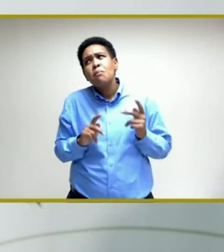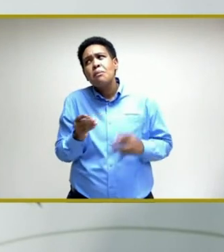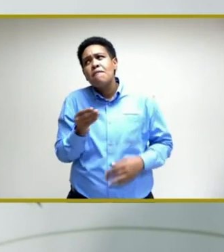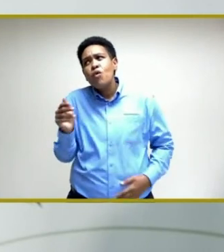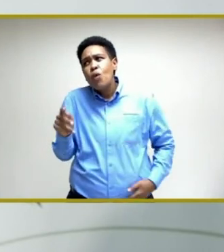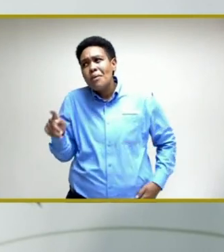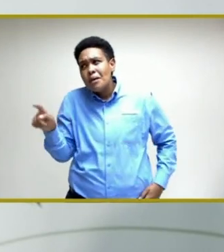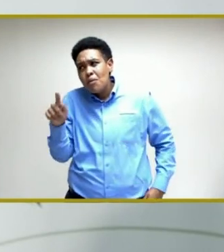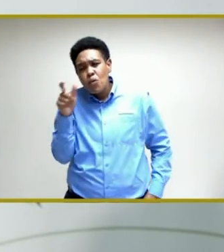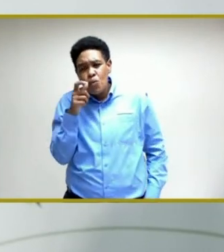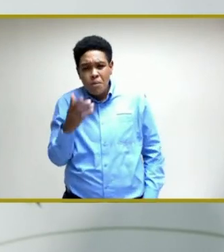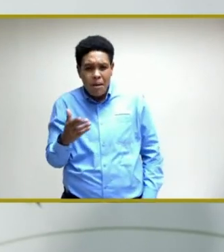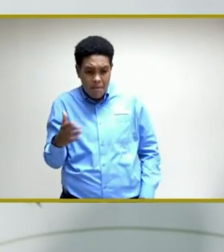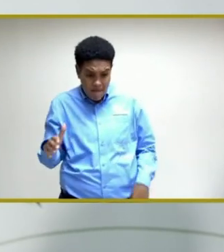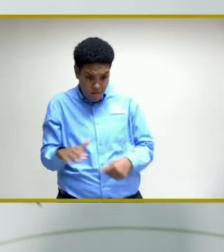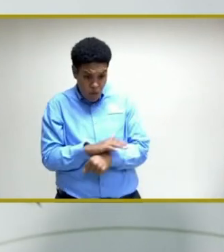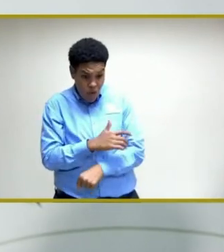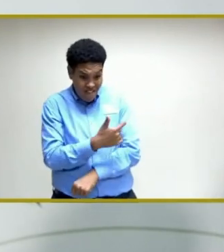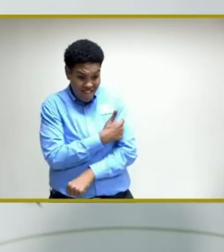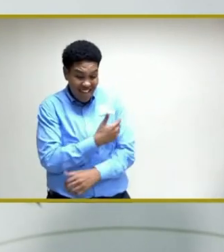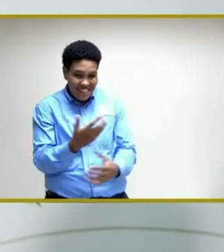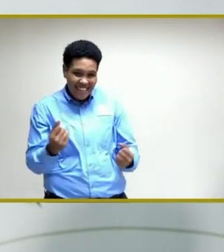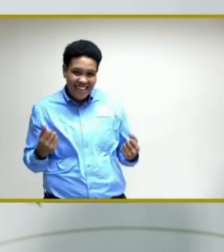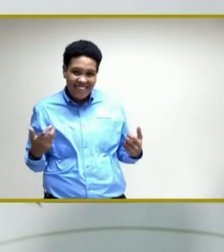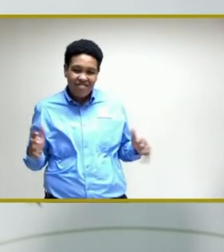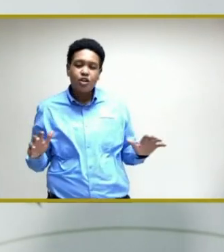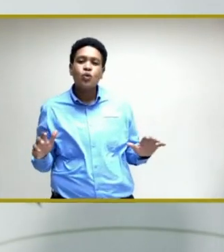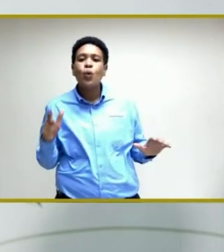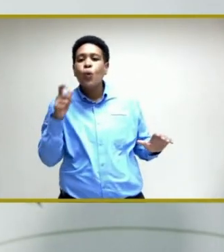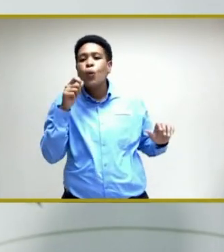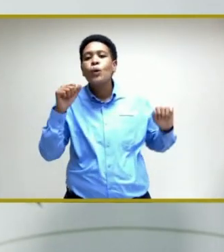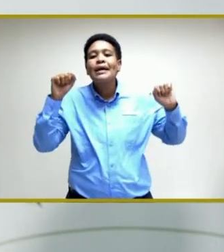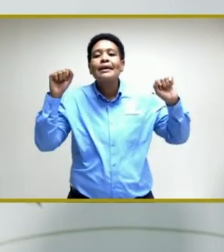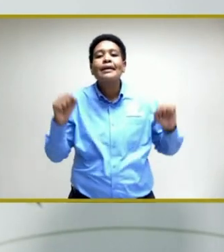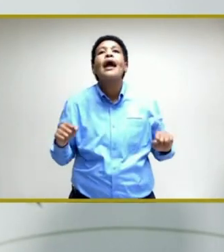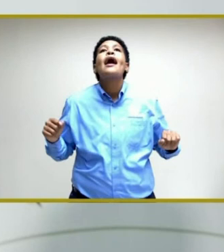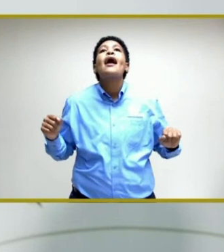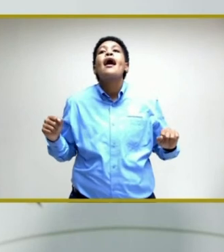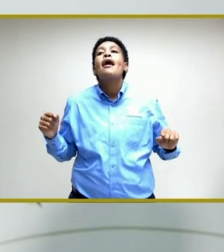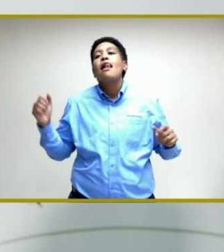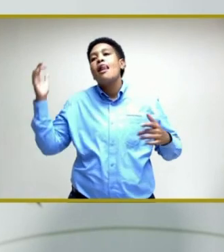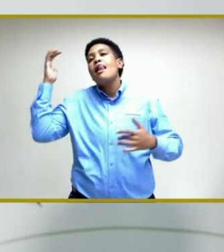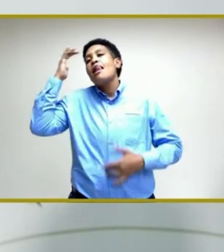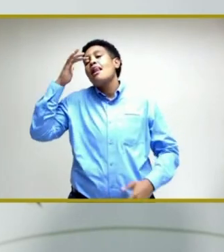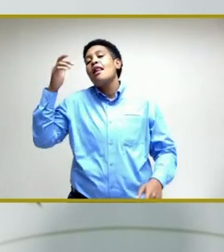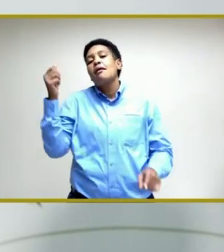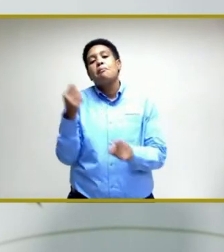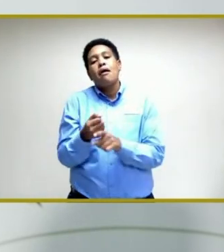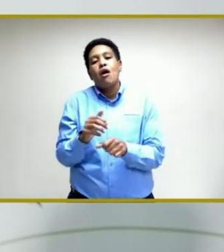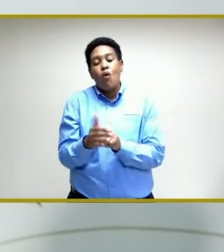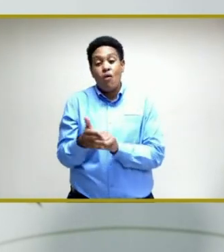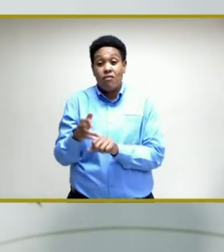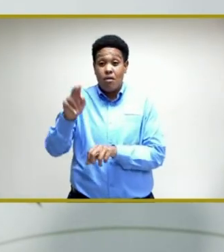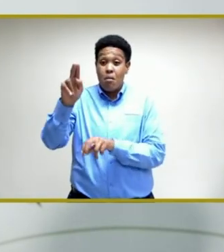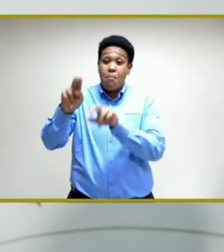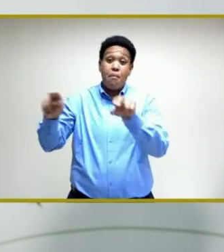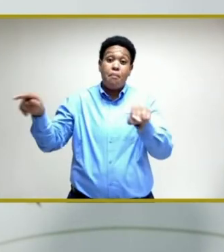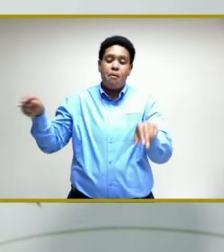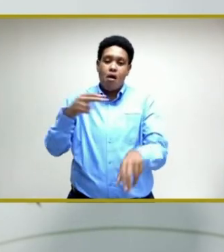that may be fully vaccinated that can get severe COVID and have hospitalizations,